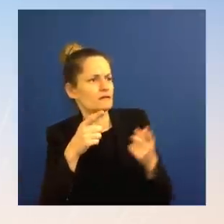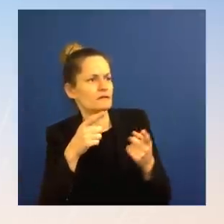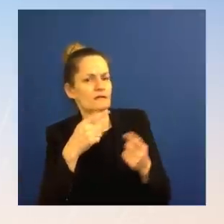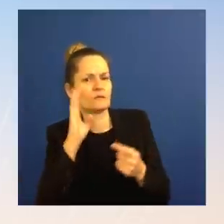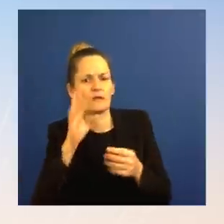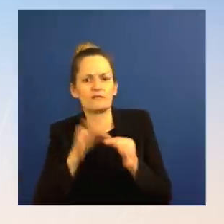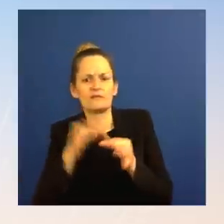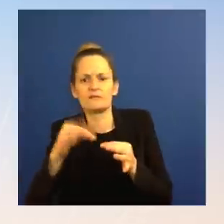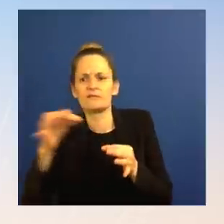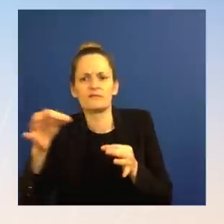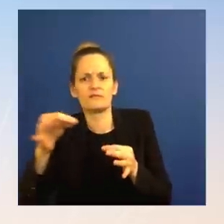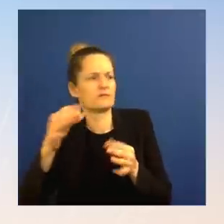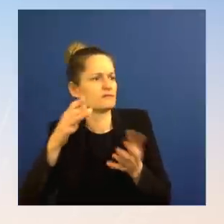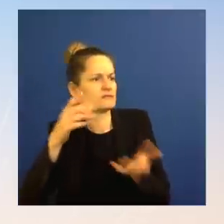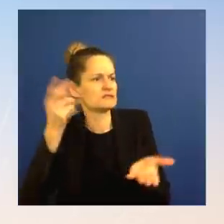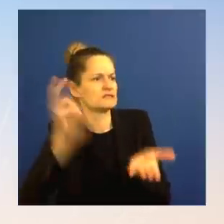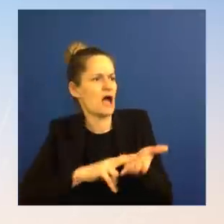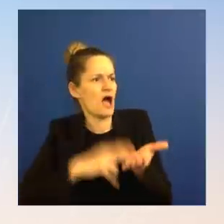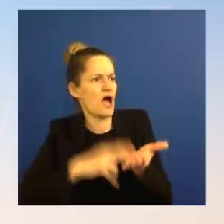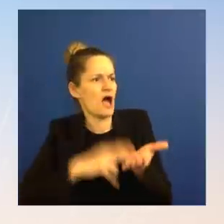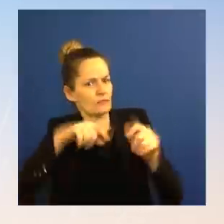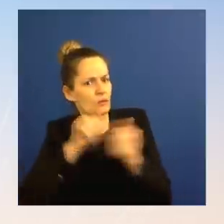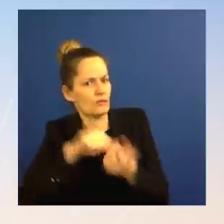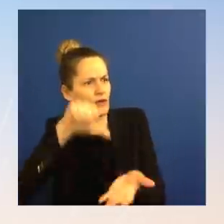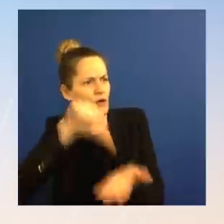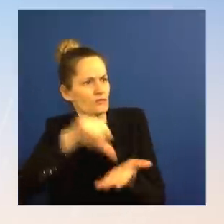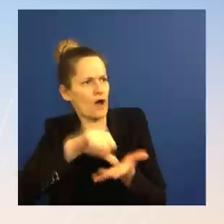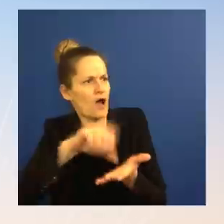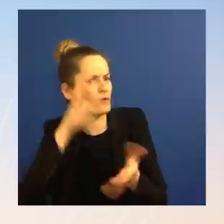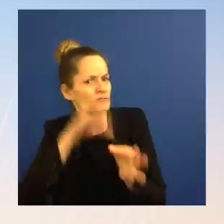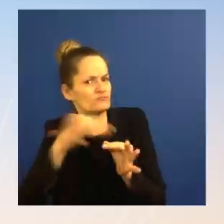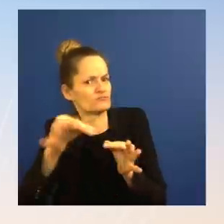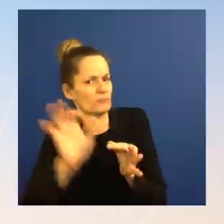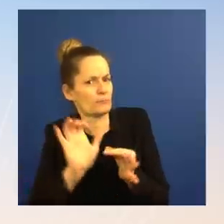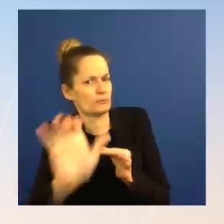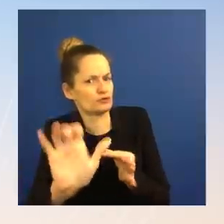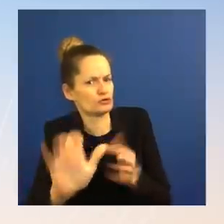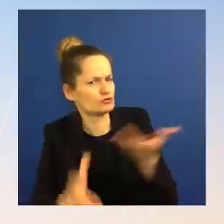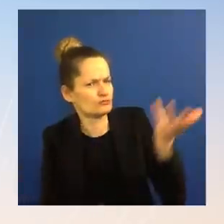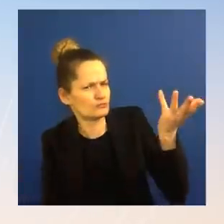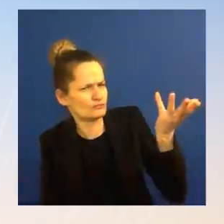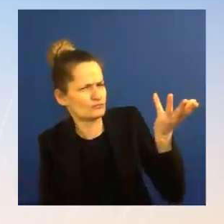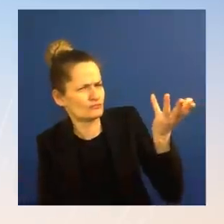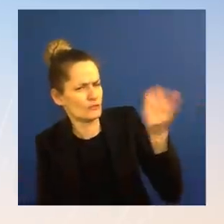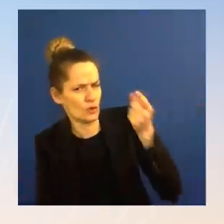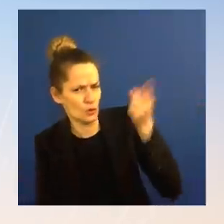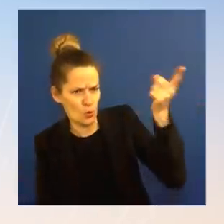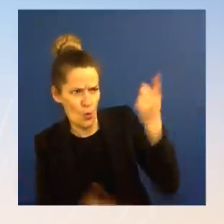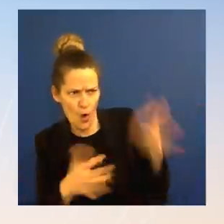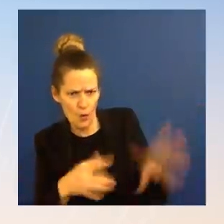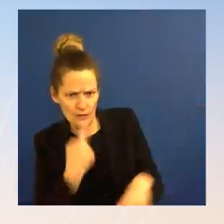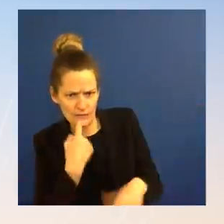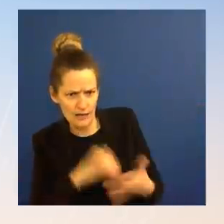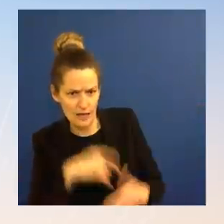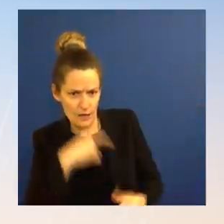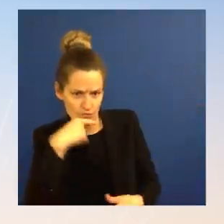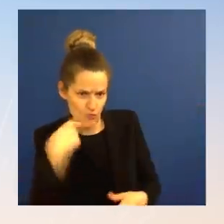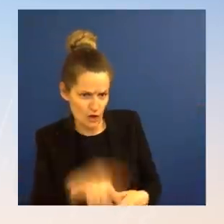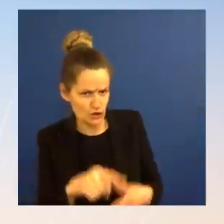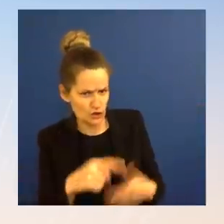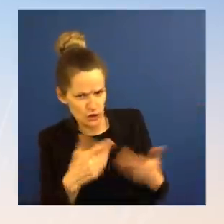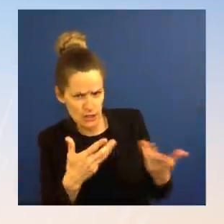place for their interests, because they don't want, obviously, oil to be released to make up for the shortage.